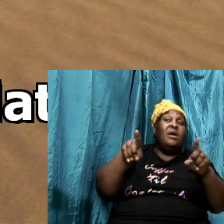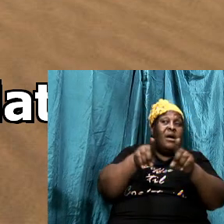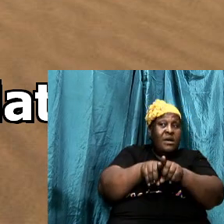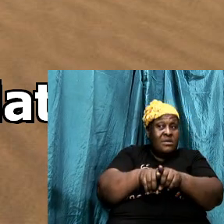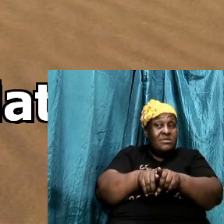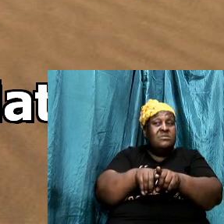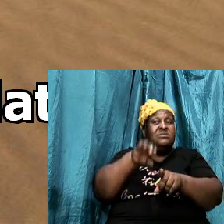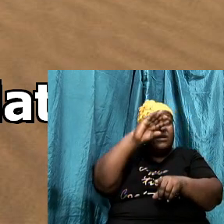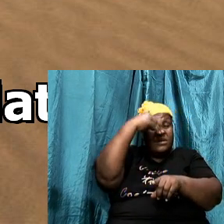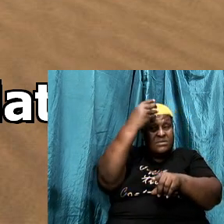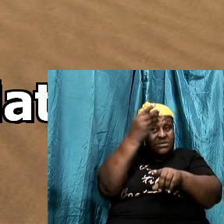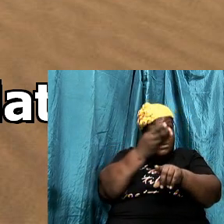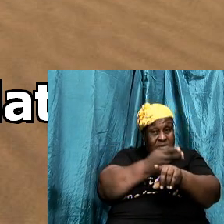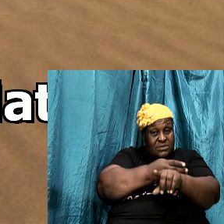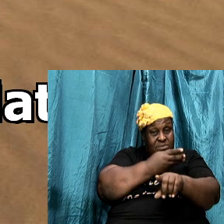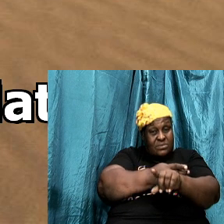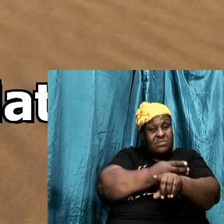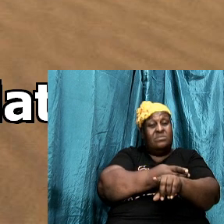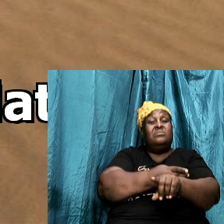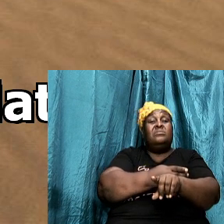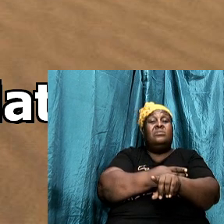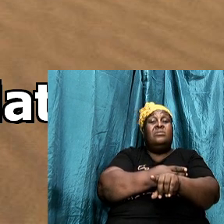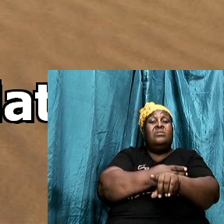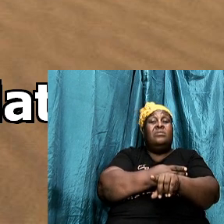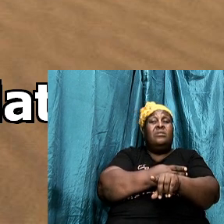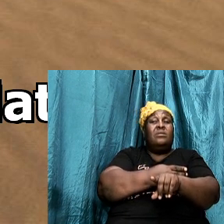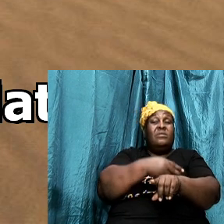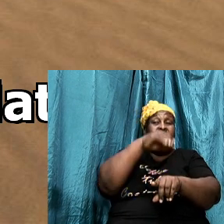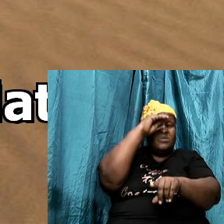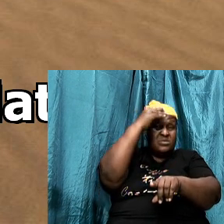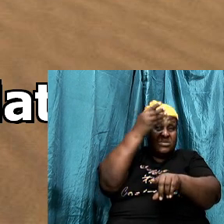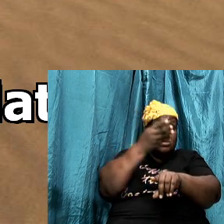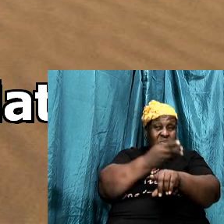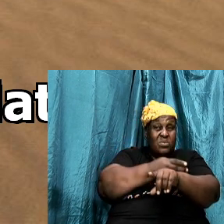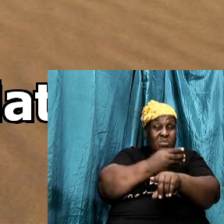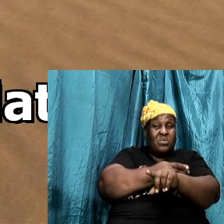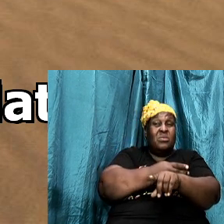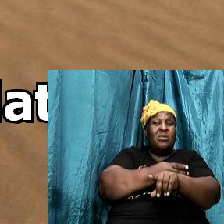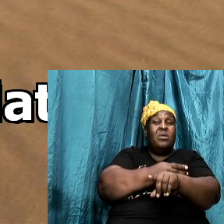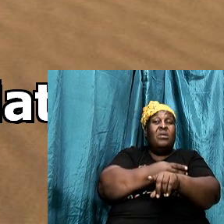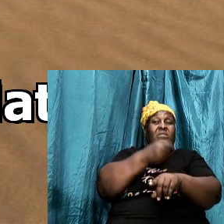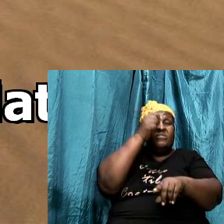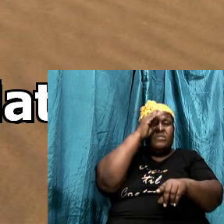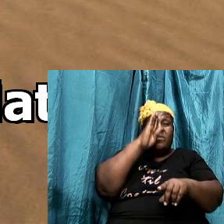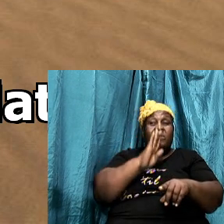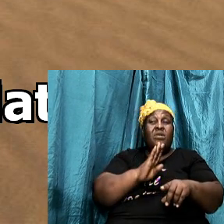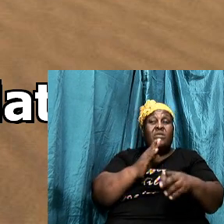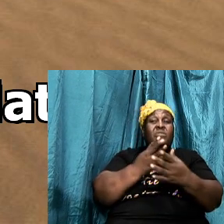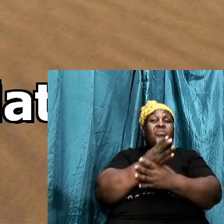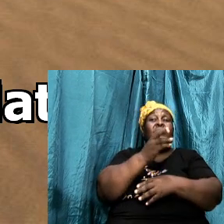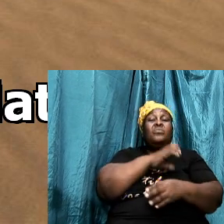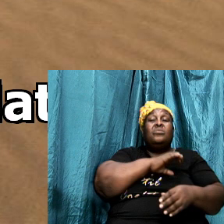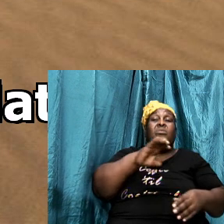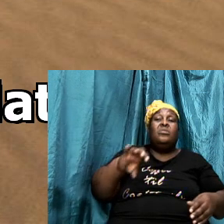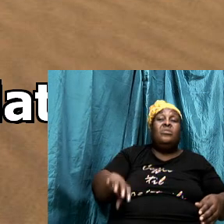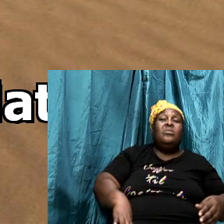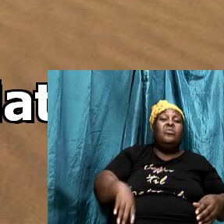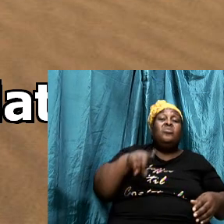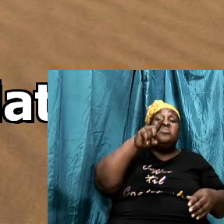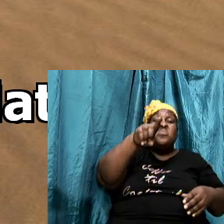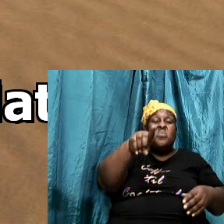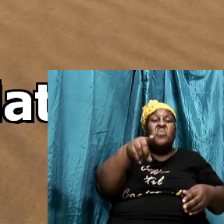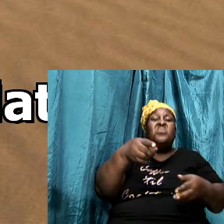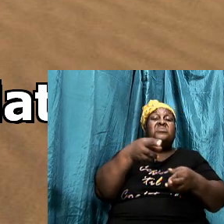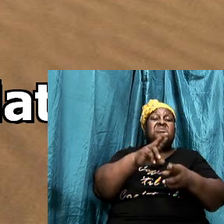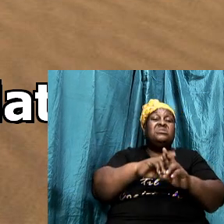and an hear of God you inherit all the blessings of God through Jesus Christ